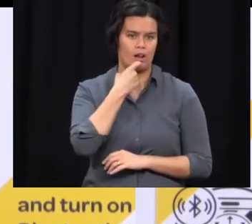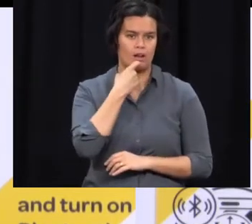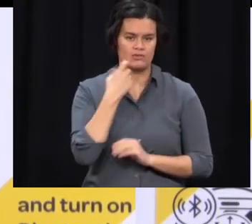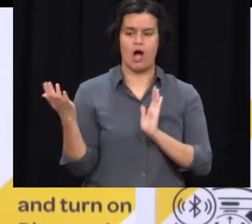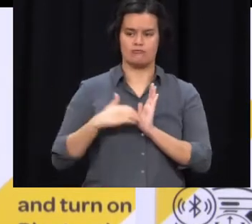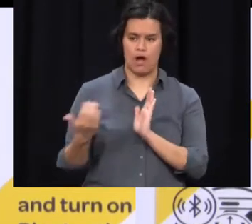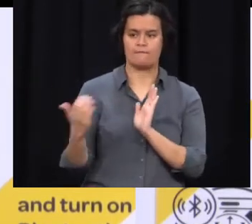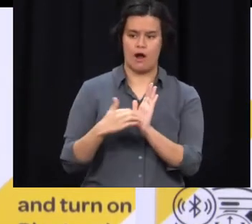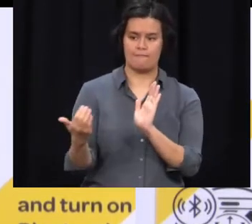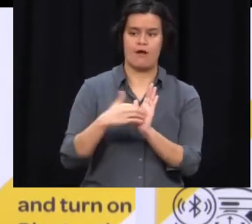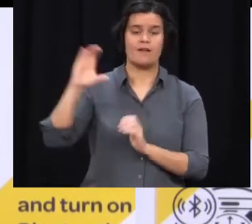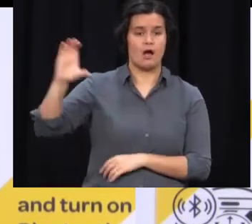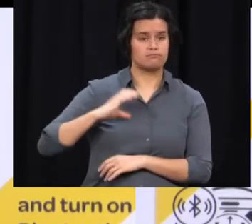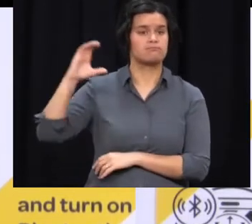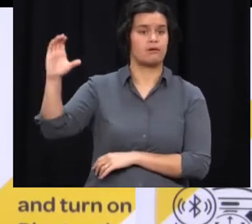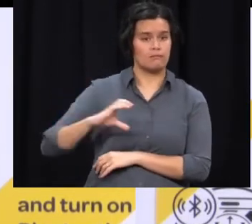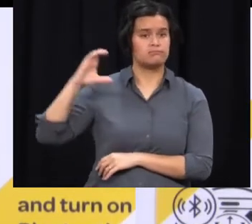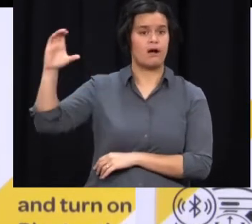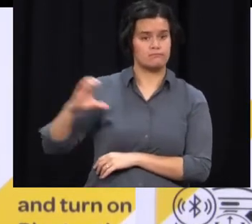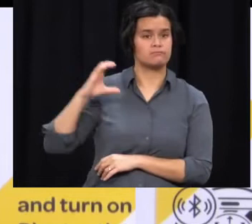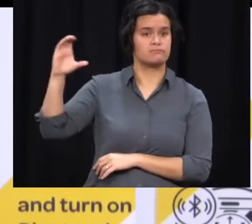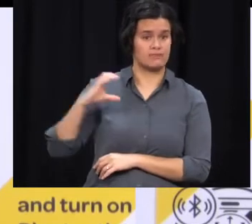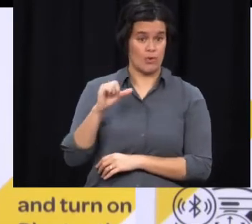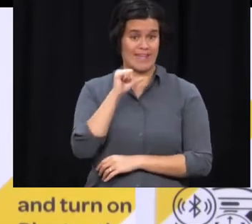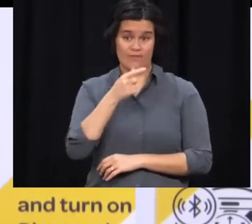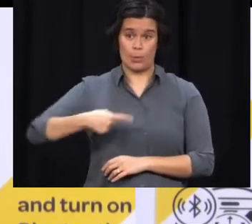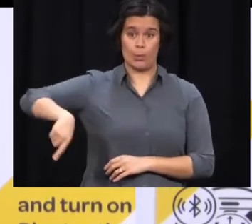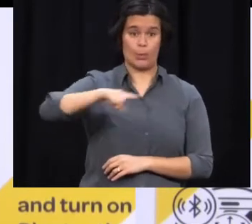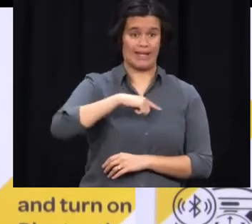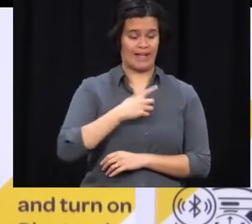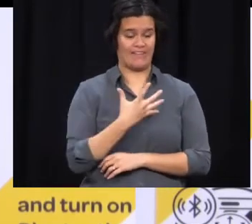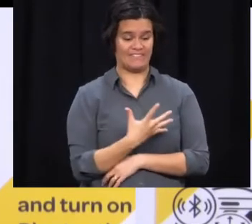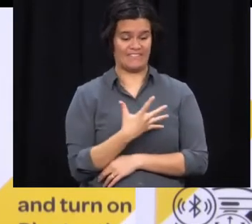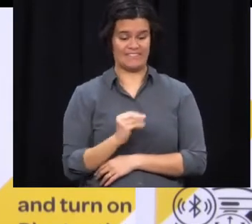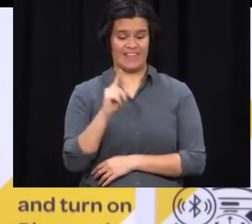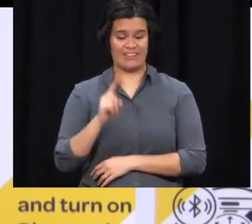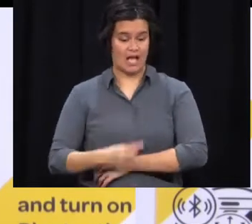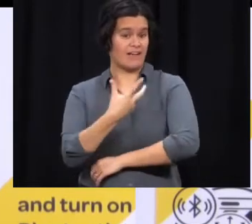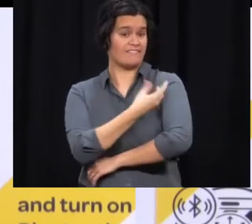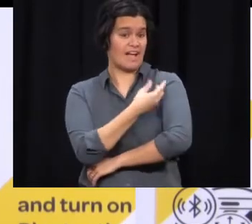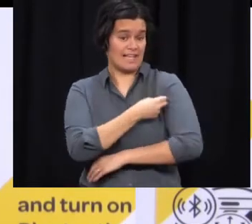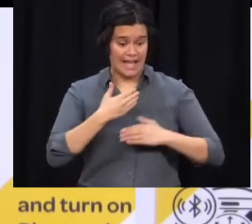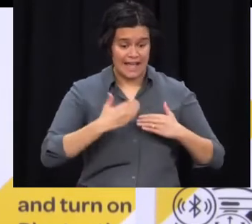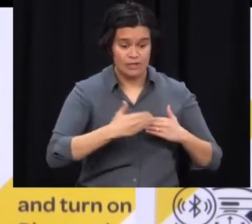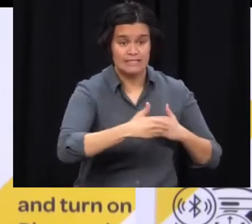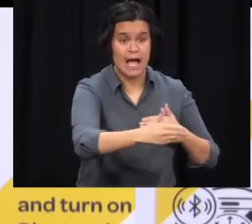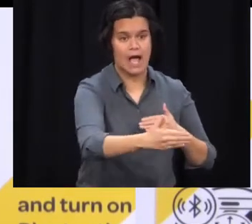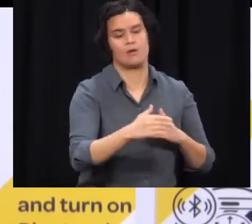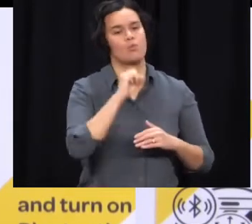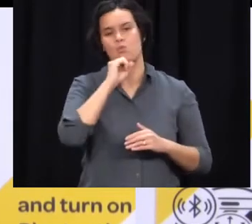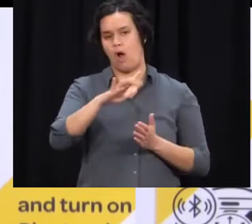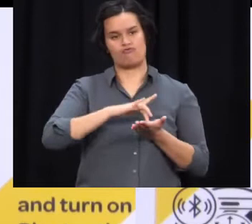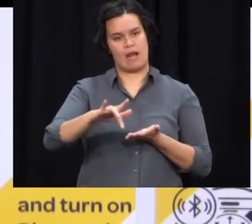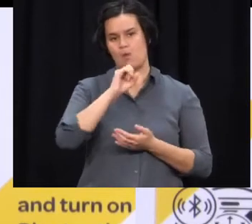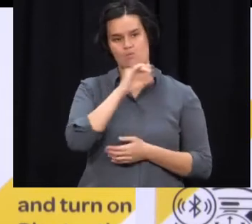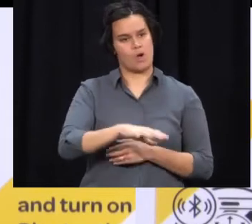at a 50,000 dose a day rate, we're getting enough in to replenish our stocks each week. And we have actually got a bit of a buffer there, as you